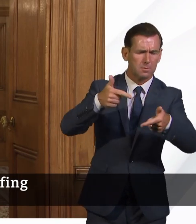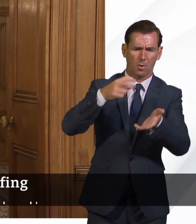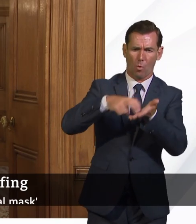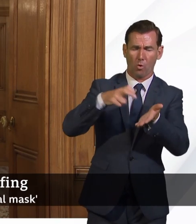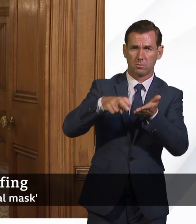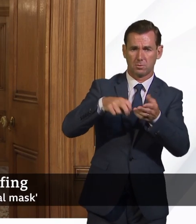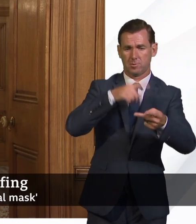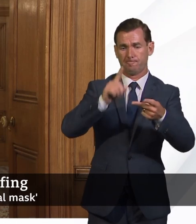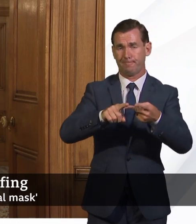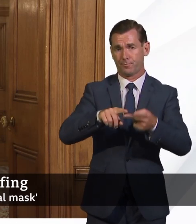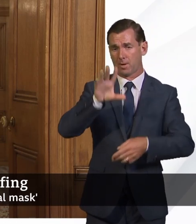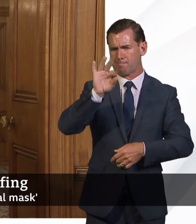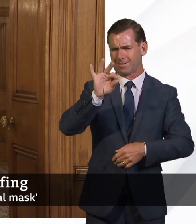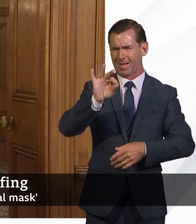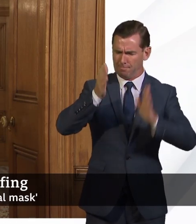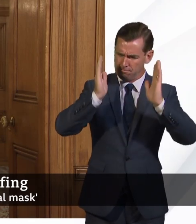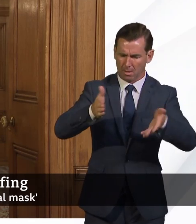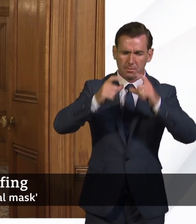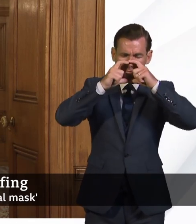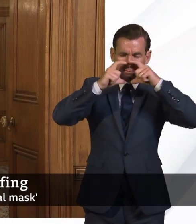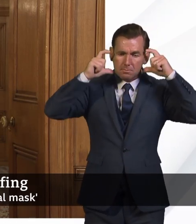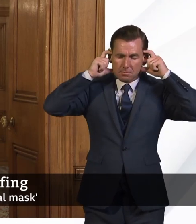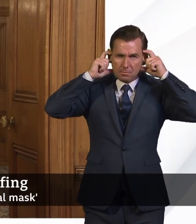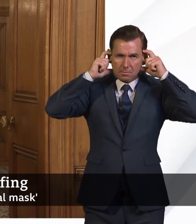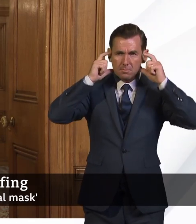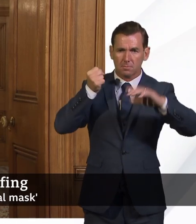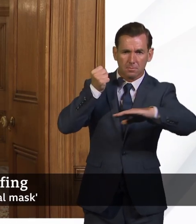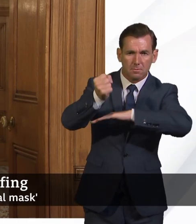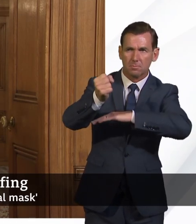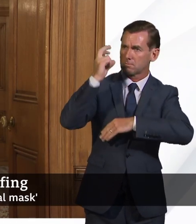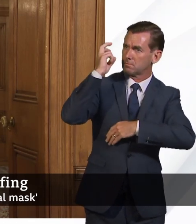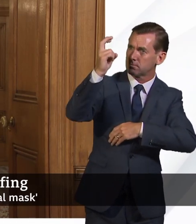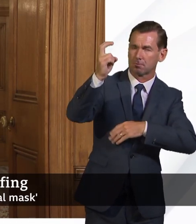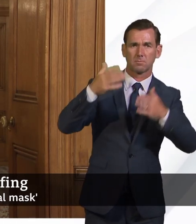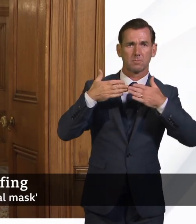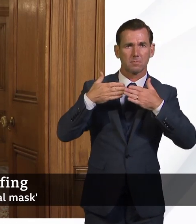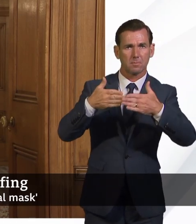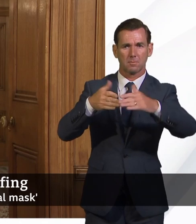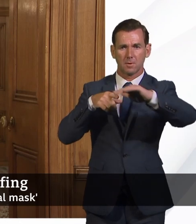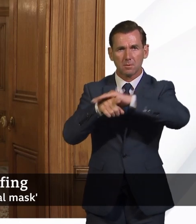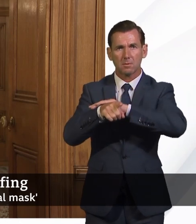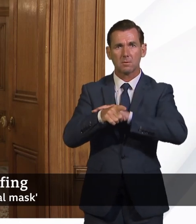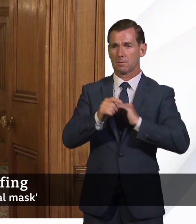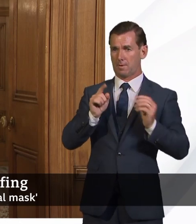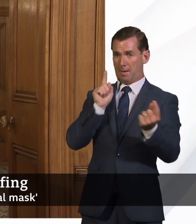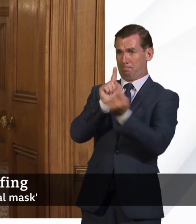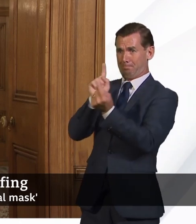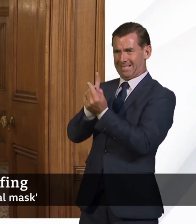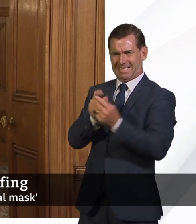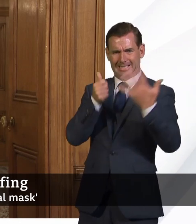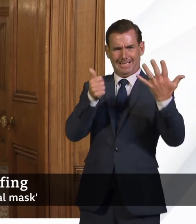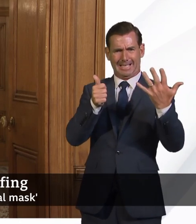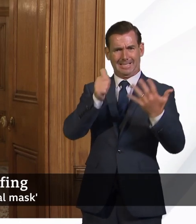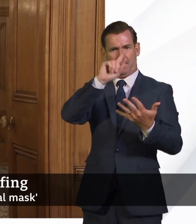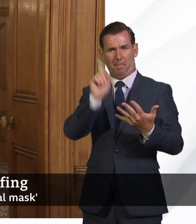wearing a face covering on public transport, avoiding gatherings of more than six people, including to protest.